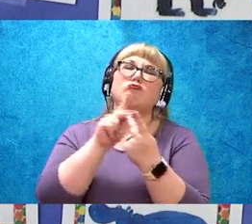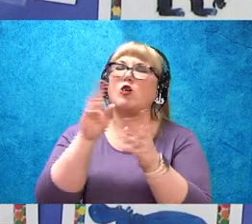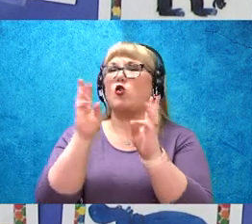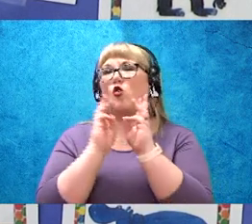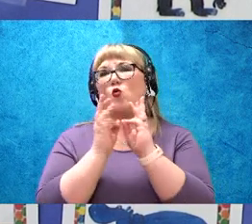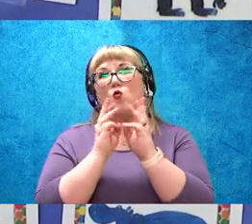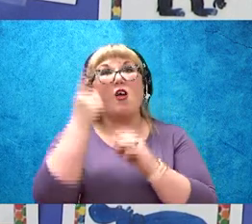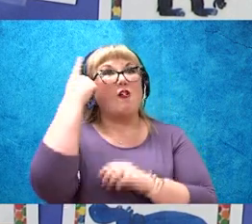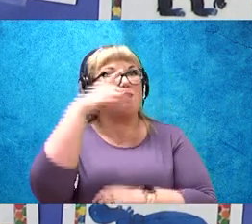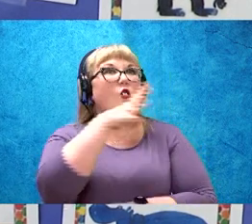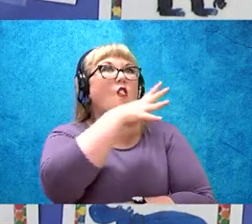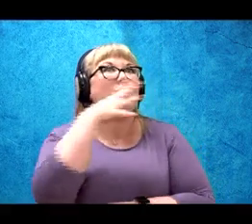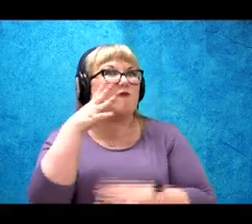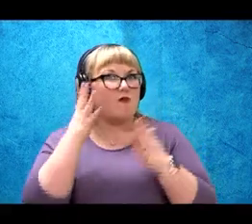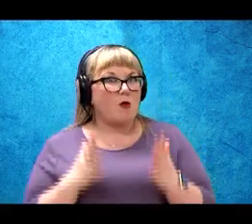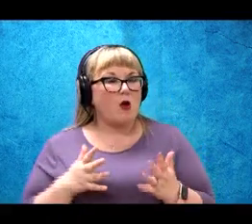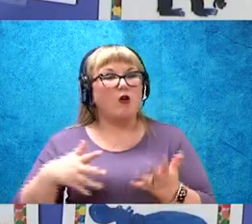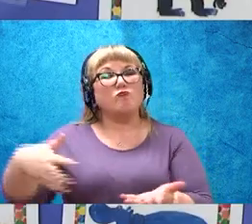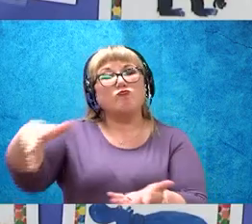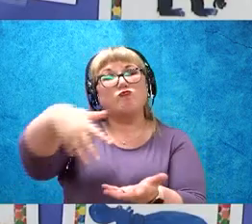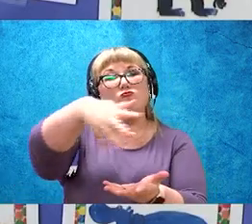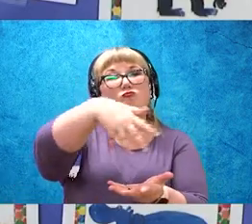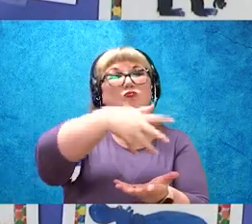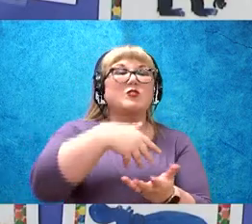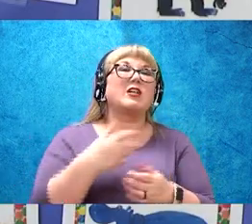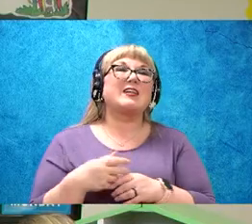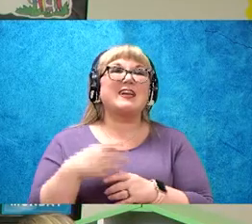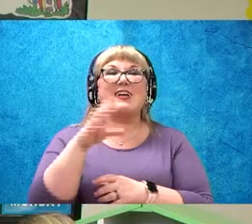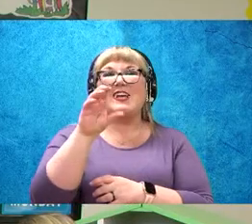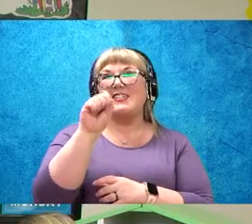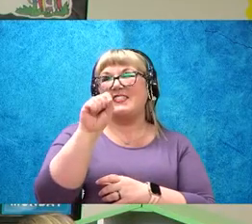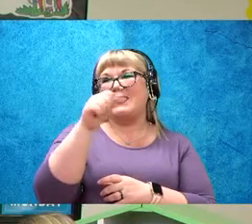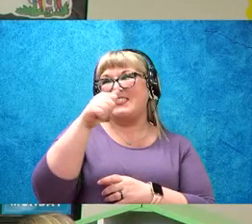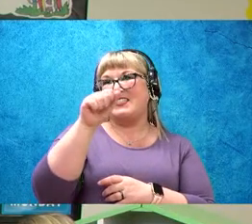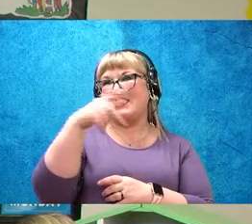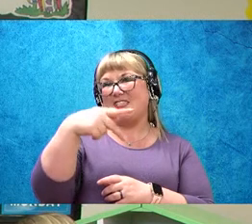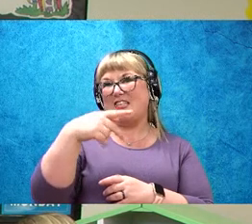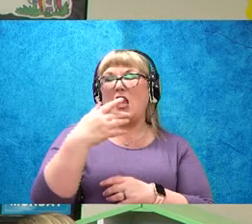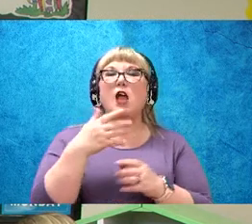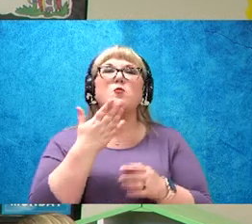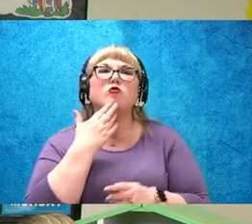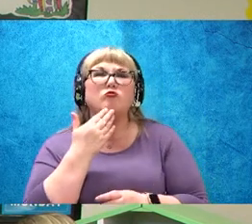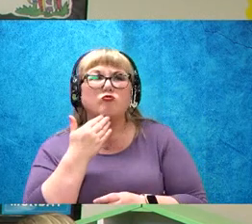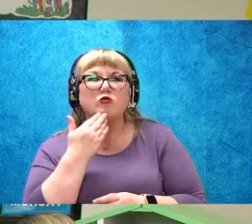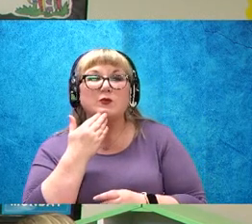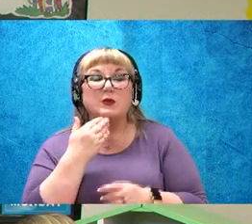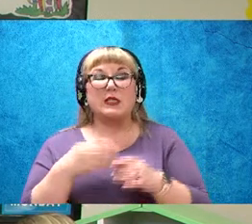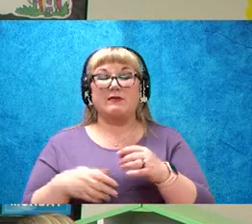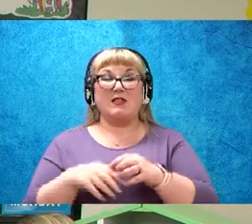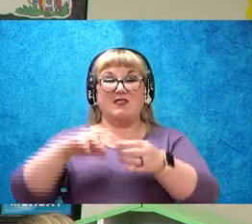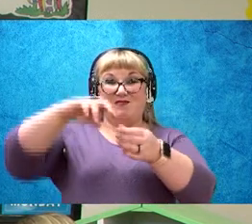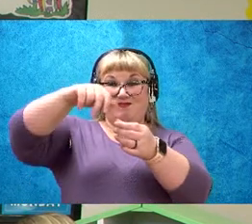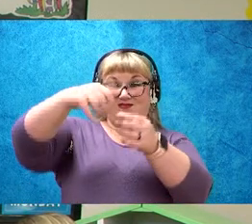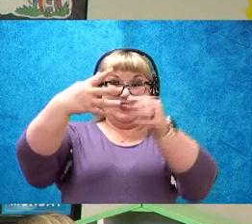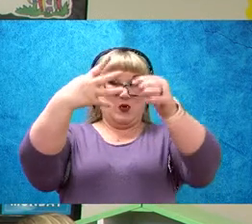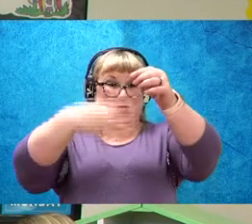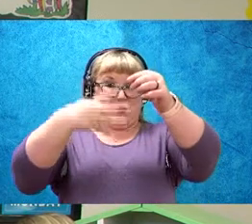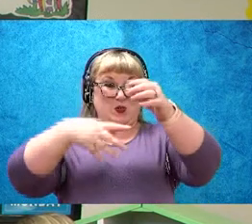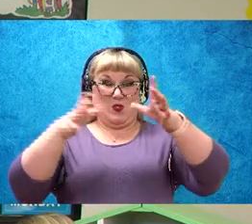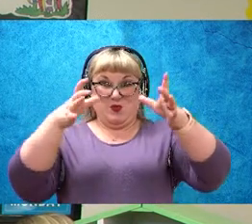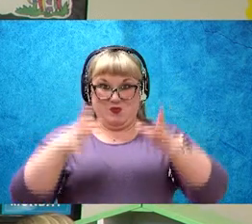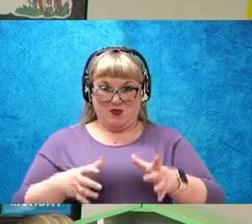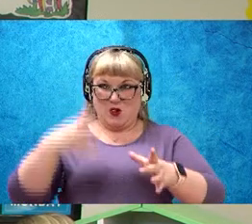farmers to collect sugar maple sap. The sap flows out of taps and into buckets.